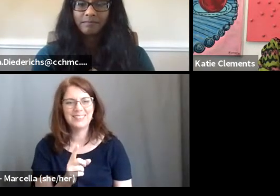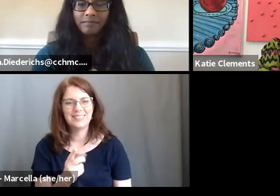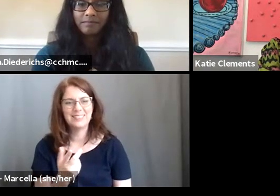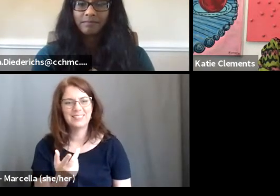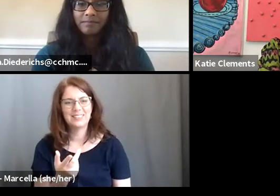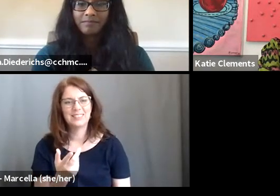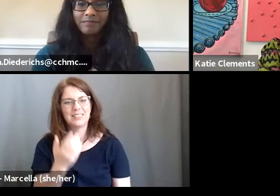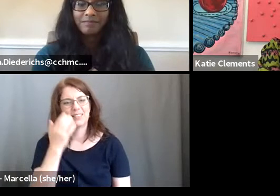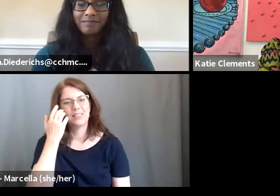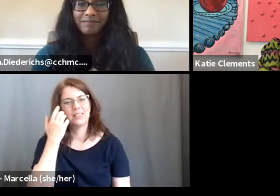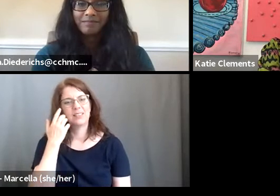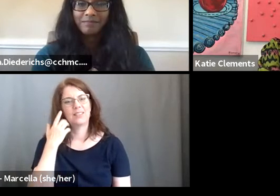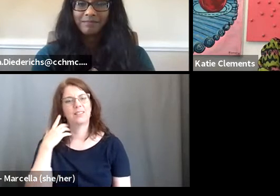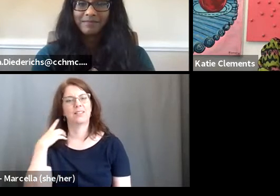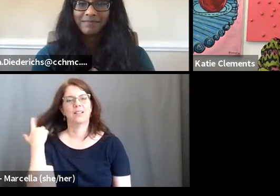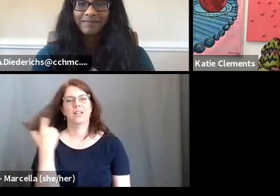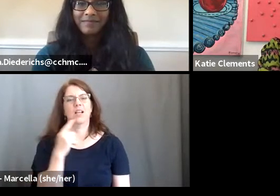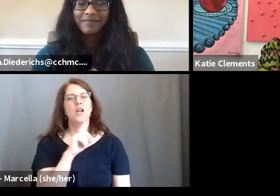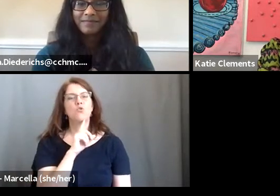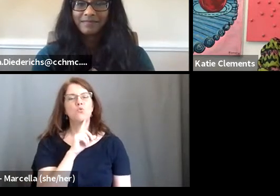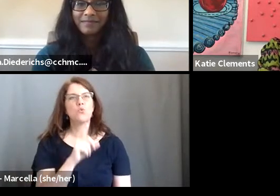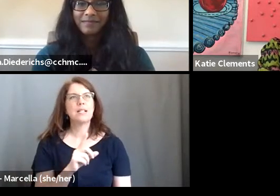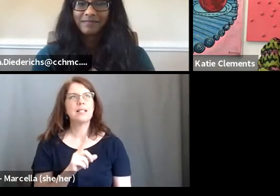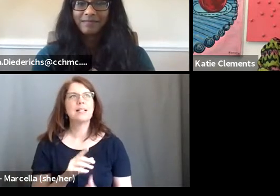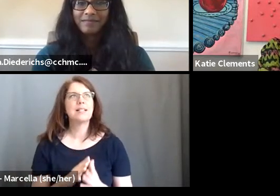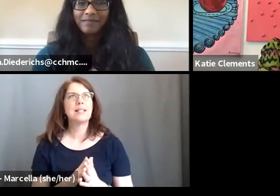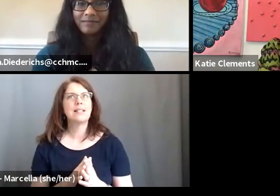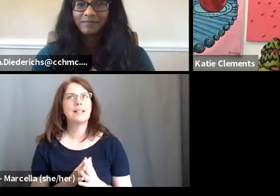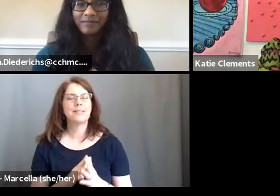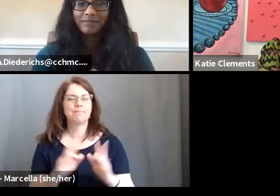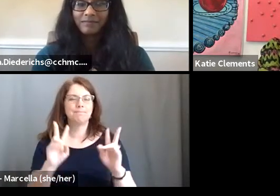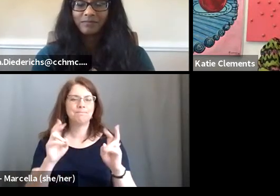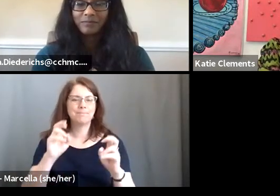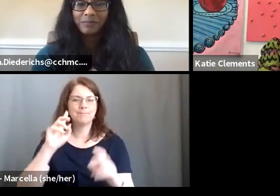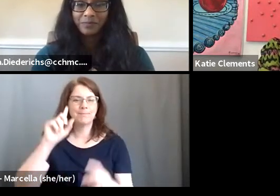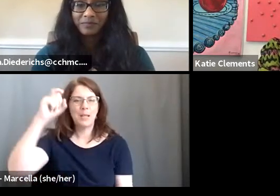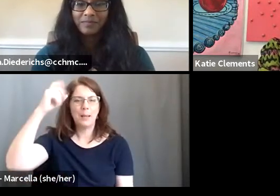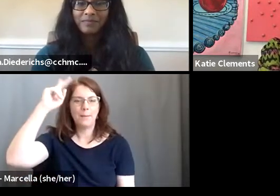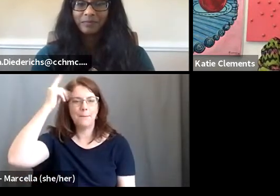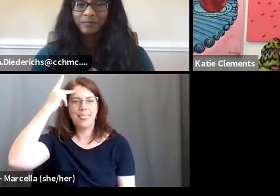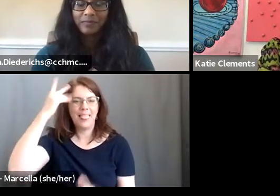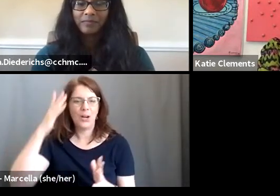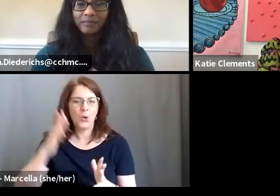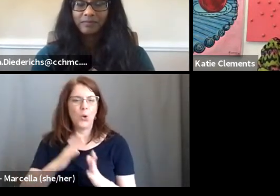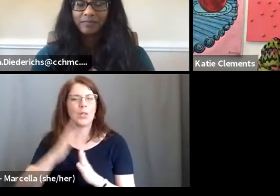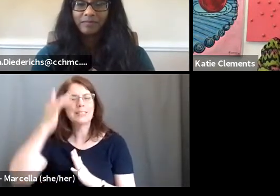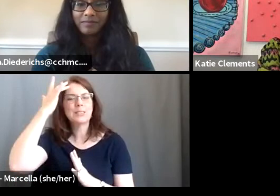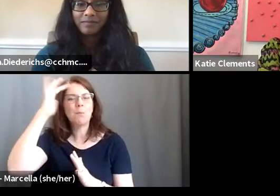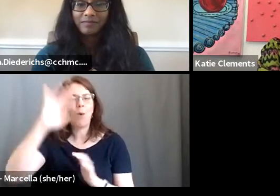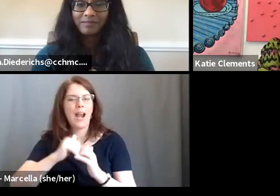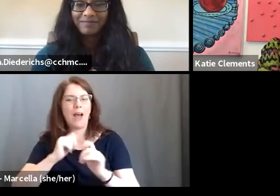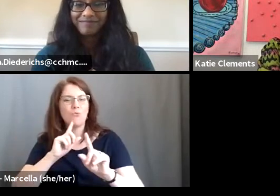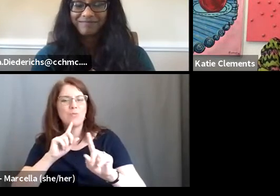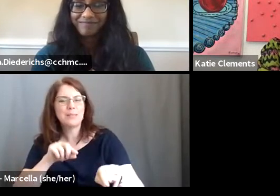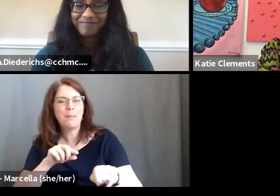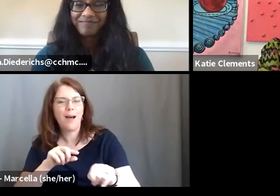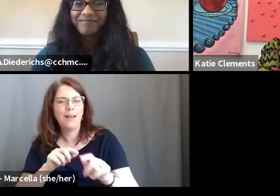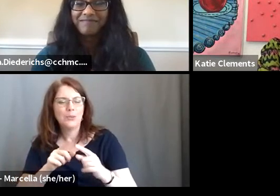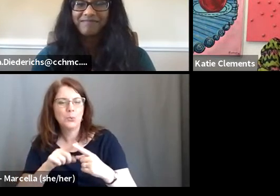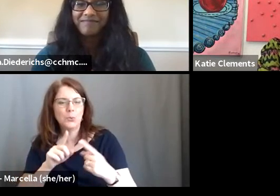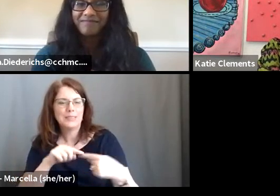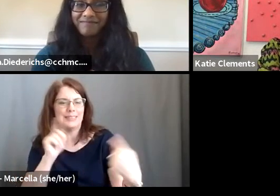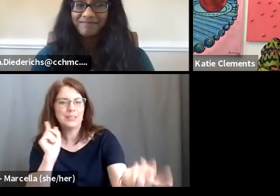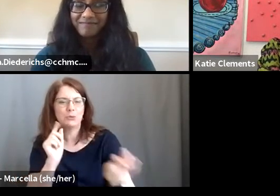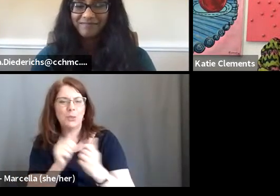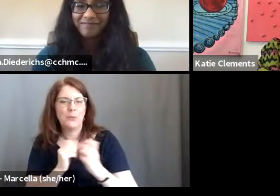you know, just, you got, you got to be real, uh, political in terms of, uh, smart, how you, how you respond to, to disagreeing